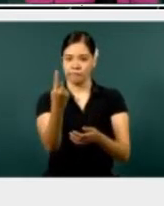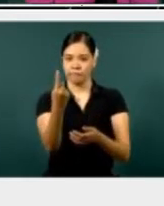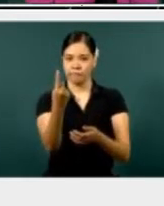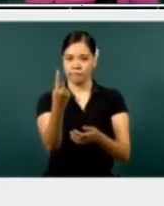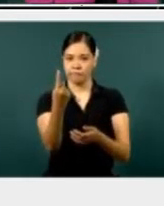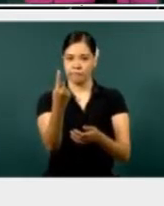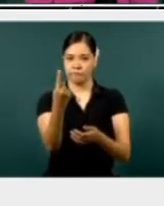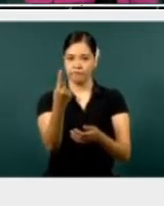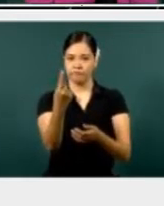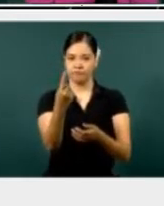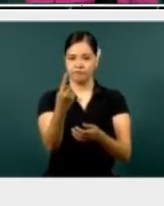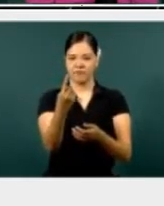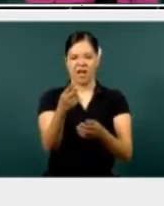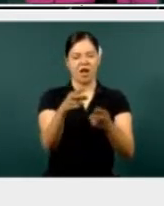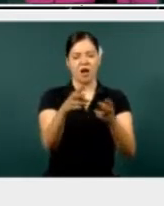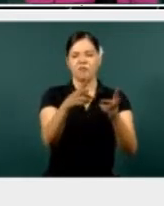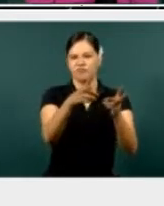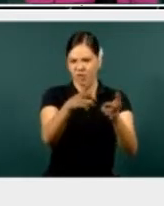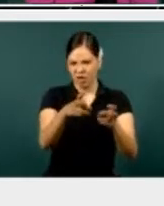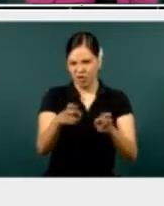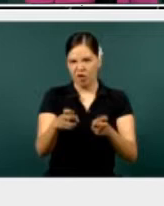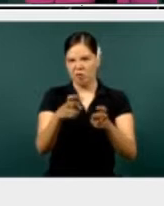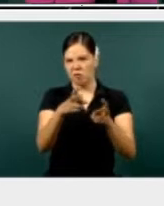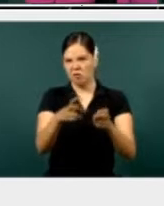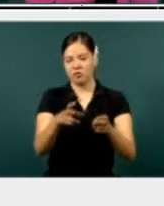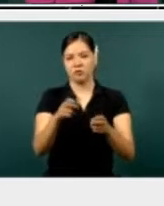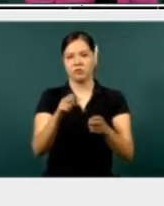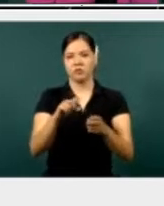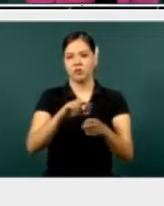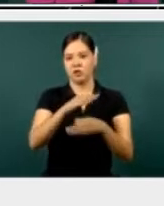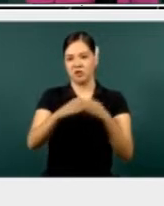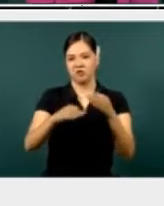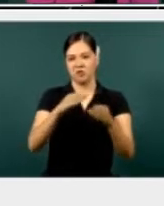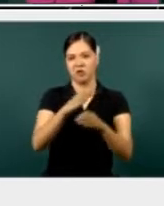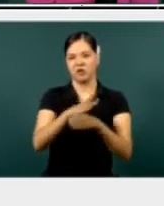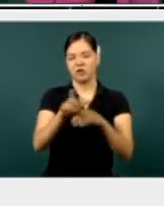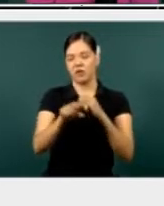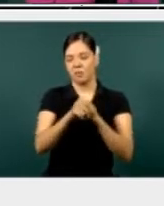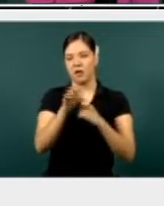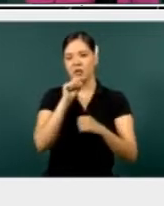that has to do with all the crimes, is 98.85.